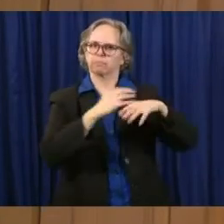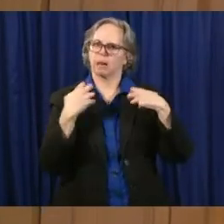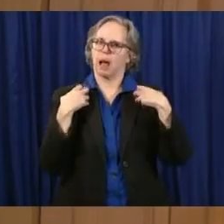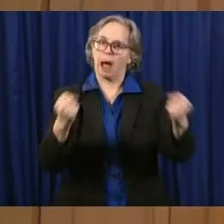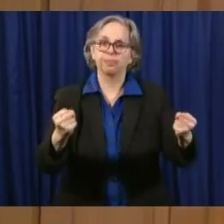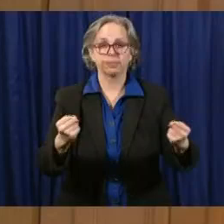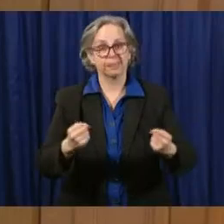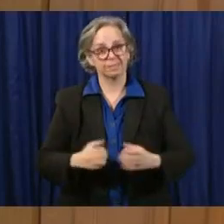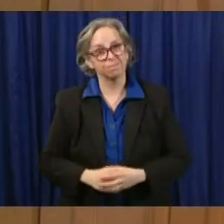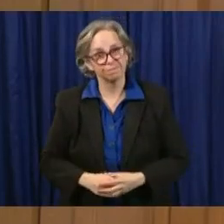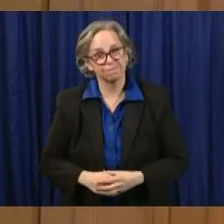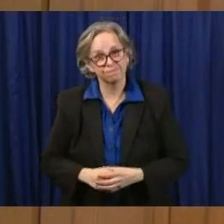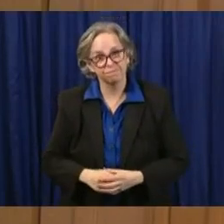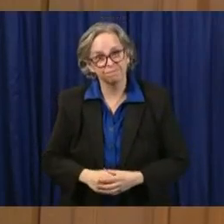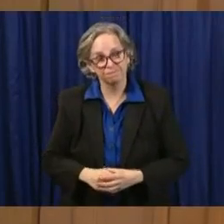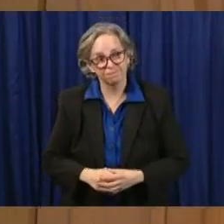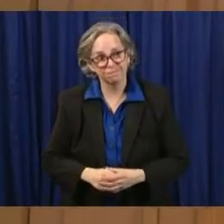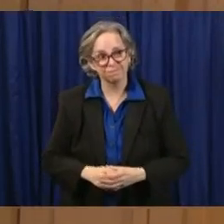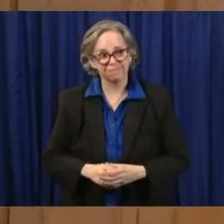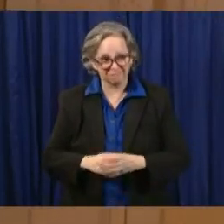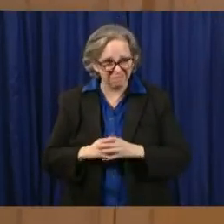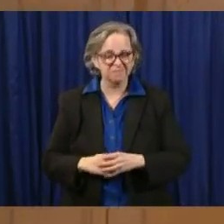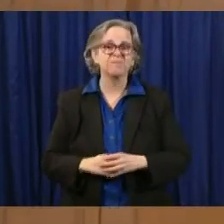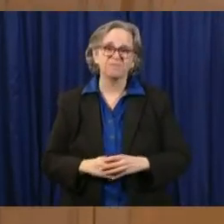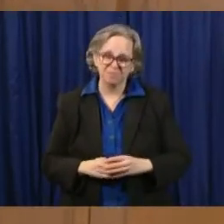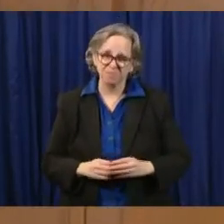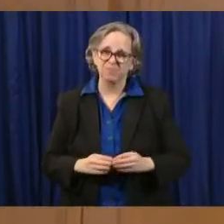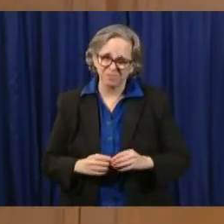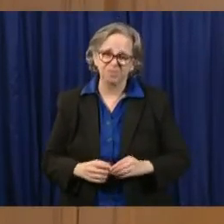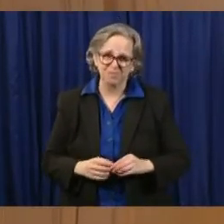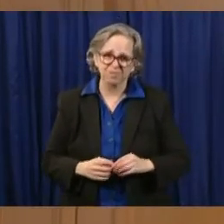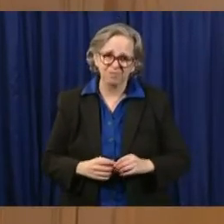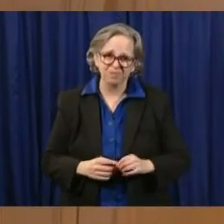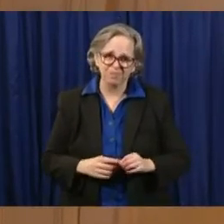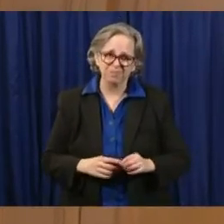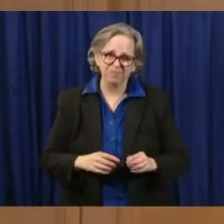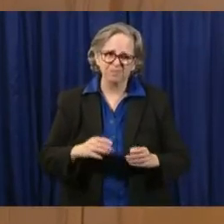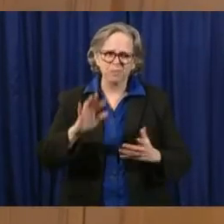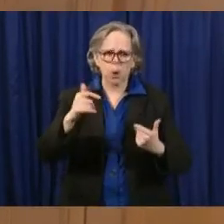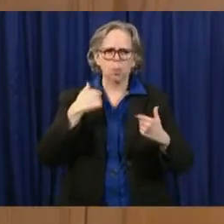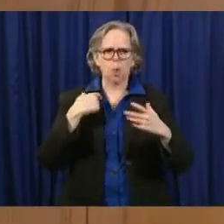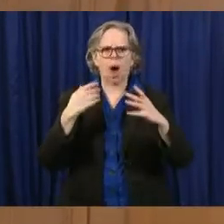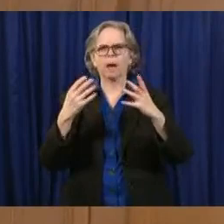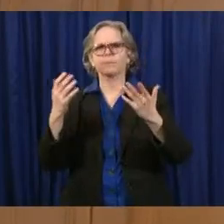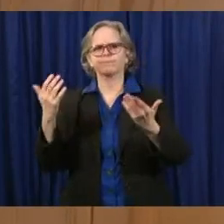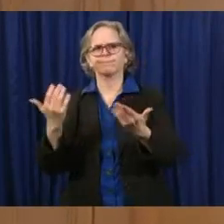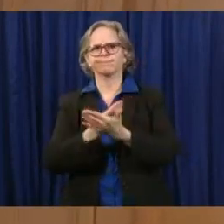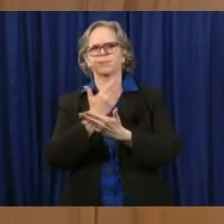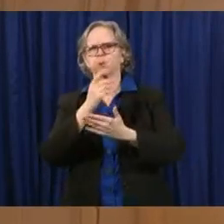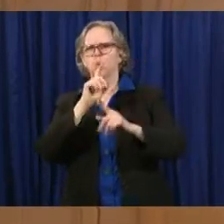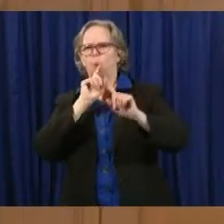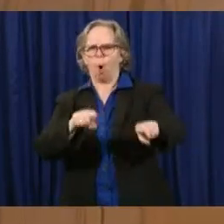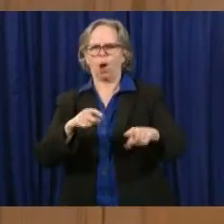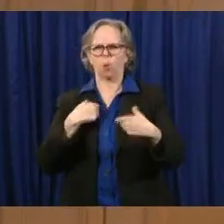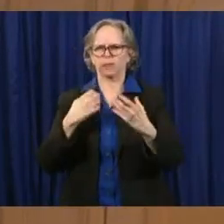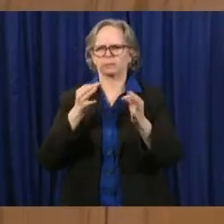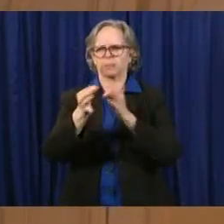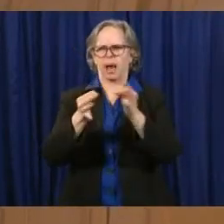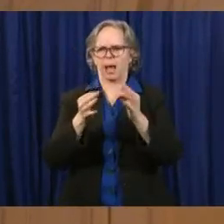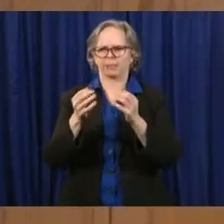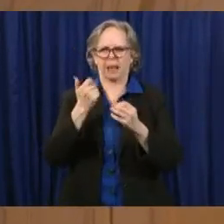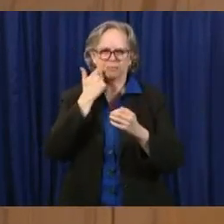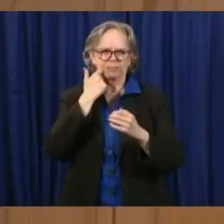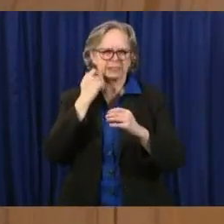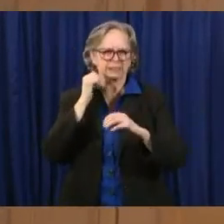Okay. So I want to talk about a new order that has been issued. And again, in partnership